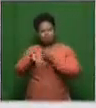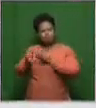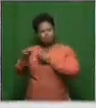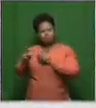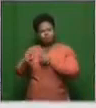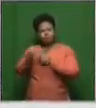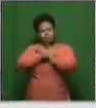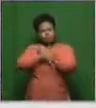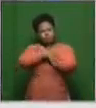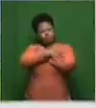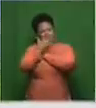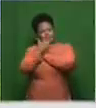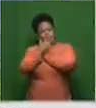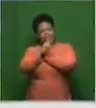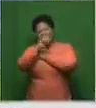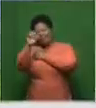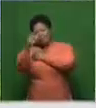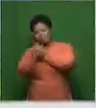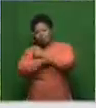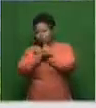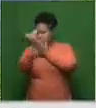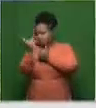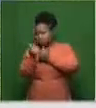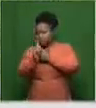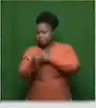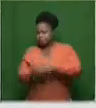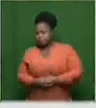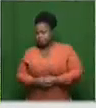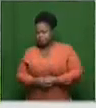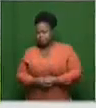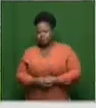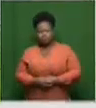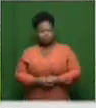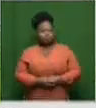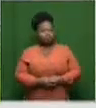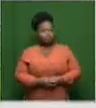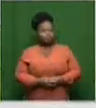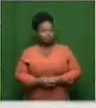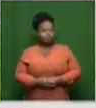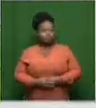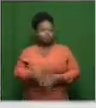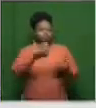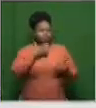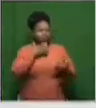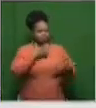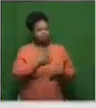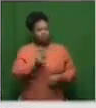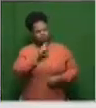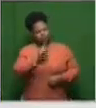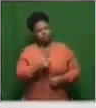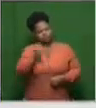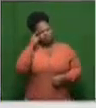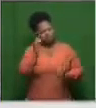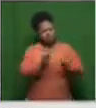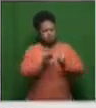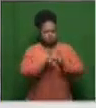BRICS nations and what we could possibly expect from them. Dr. Pillay? Thank you. Thanks for that question. I think it's very important.